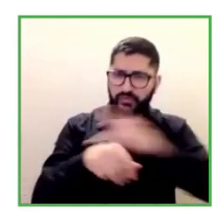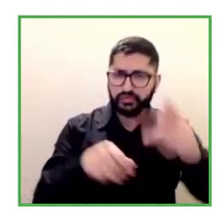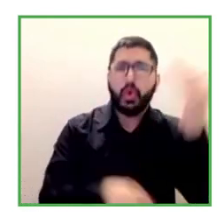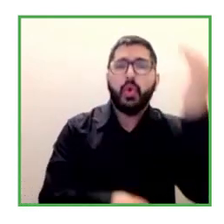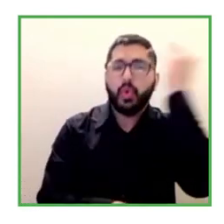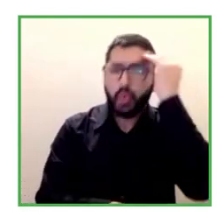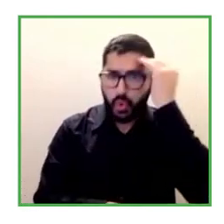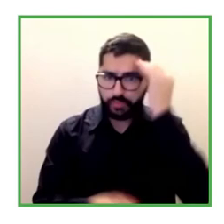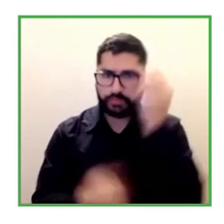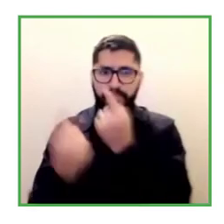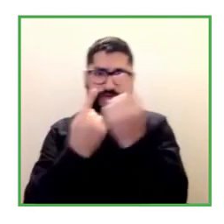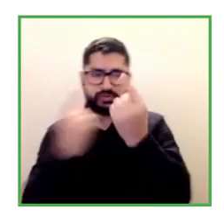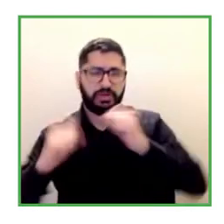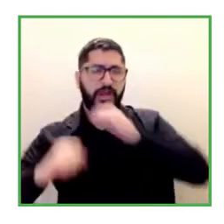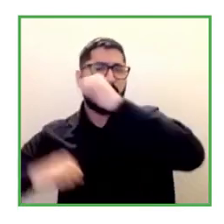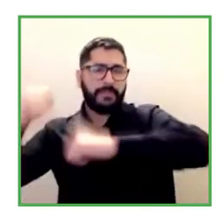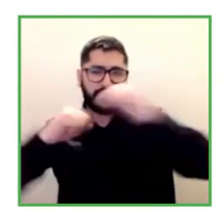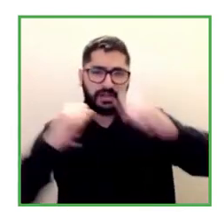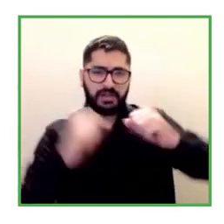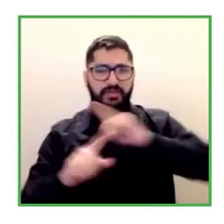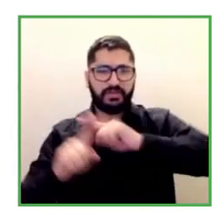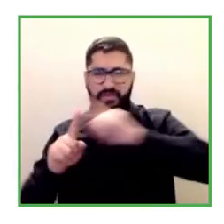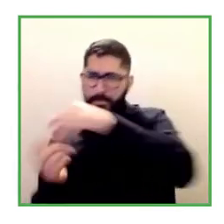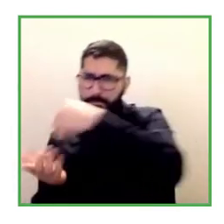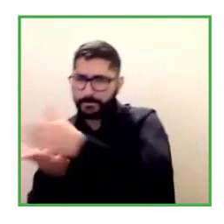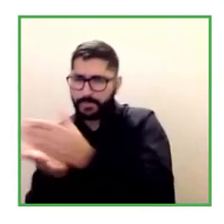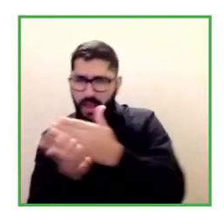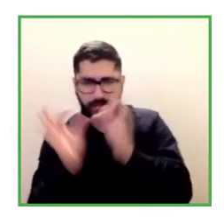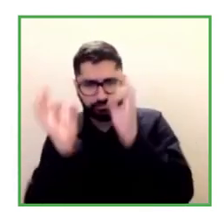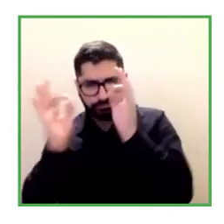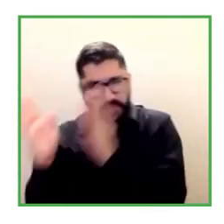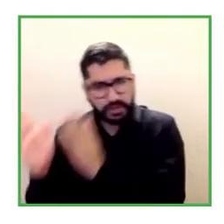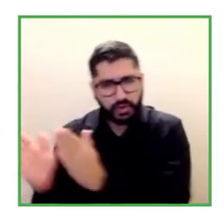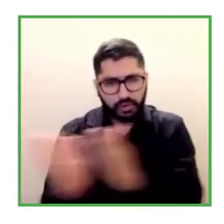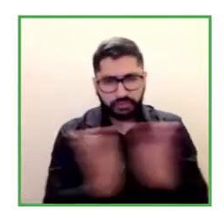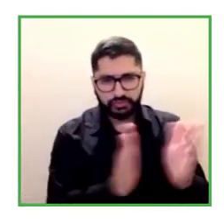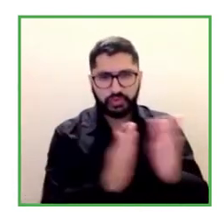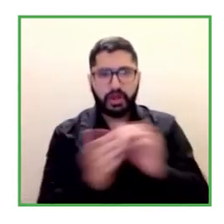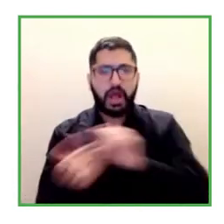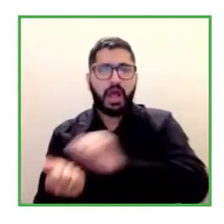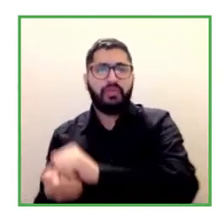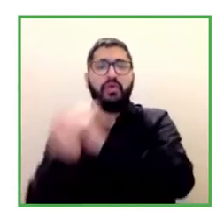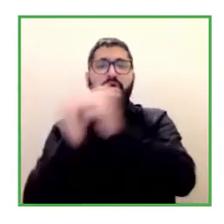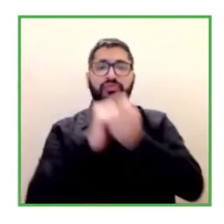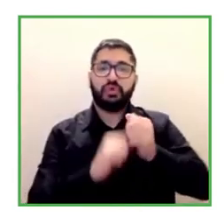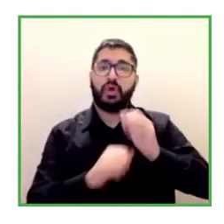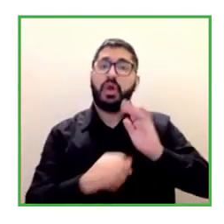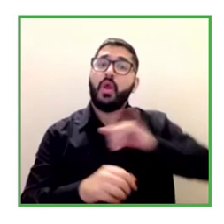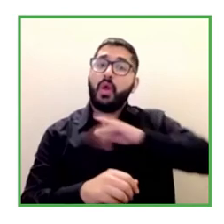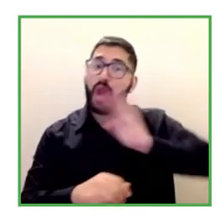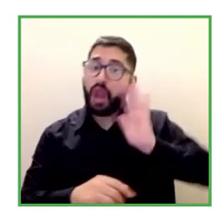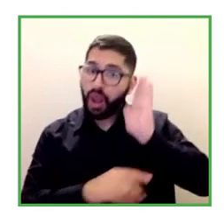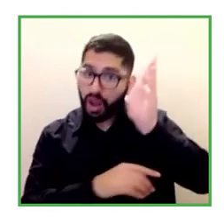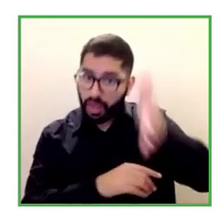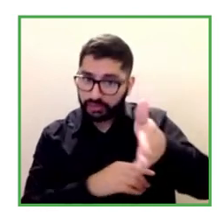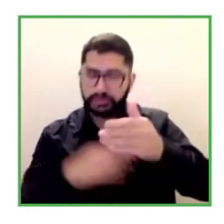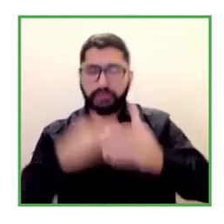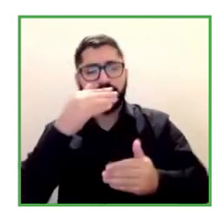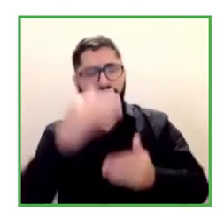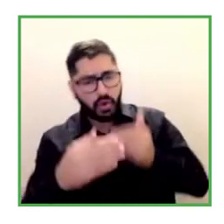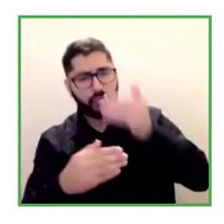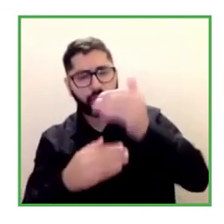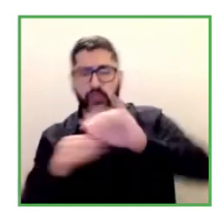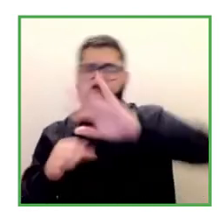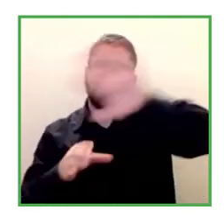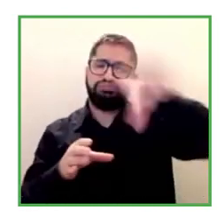have their own adjustment plan and can slowly implement the reasonable adjustments in the different